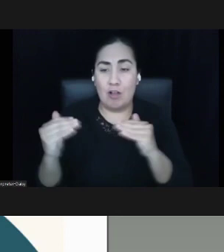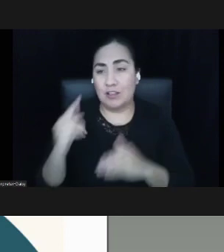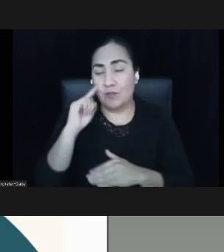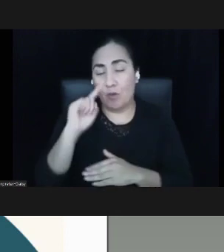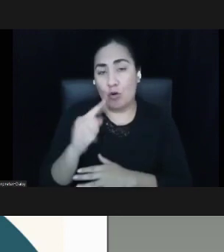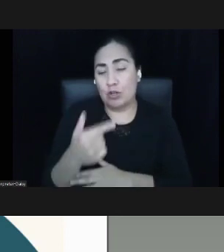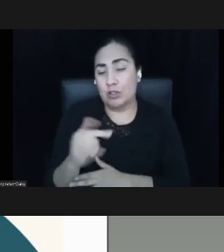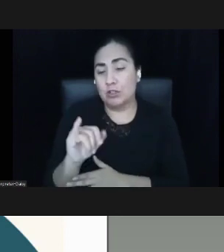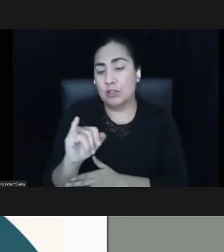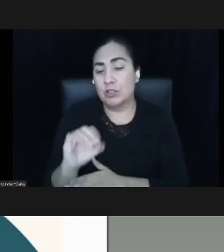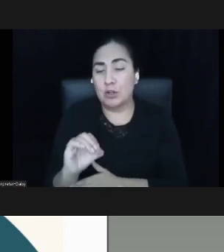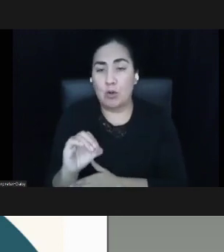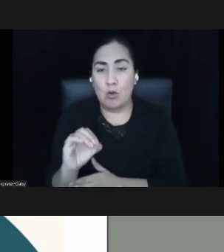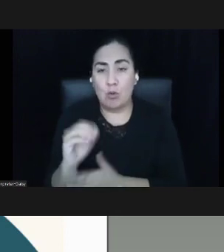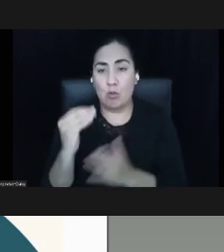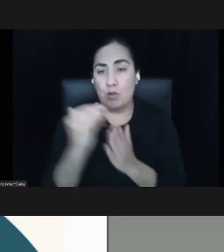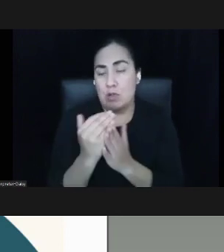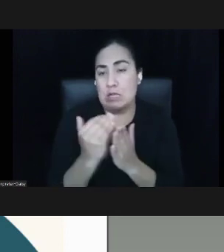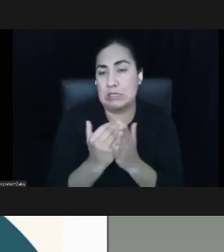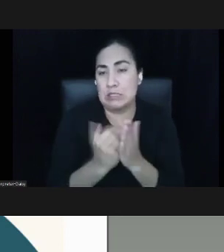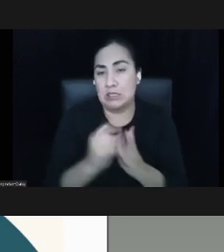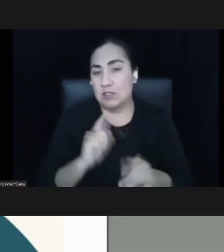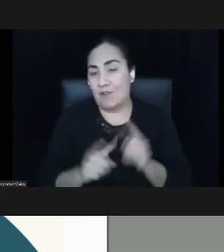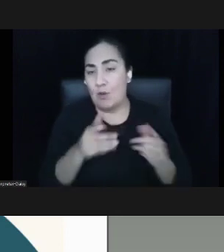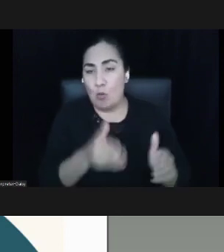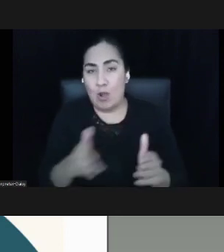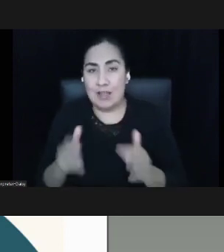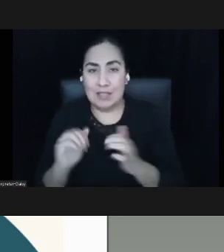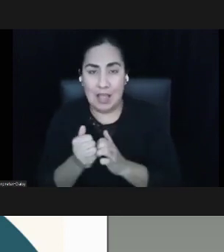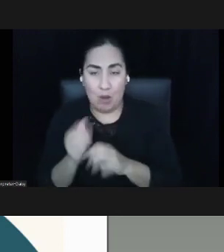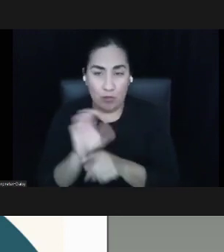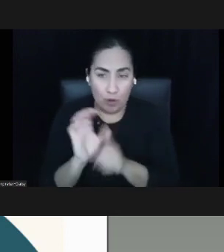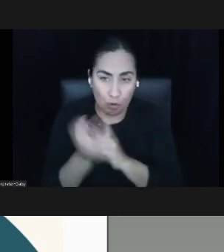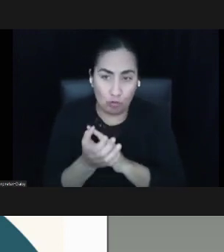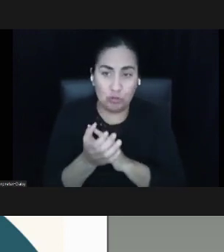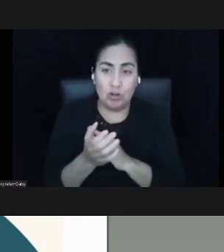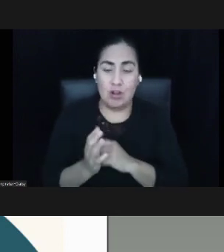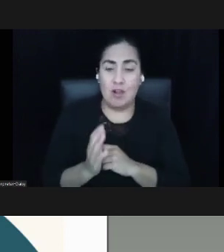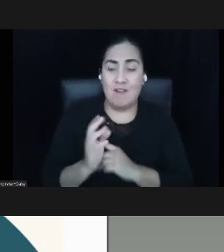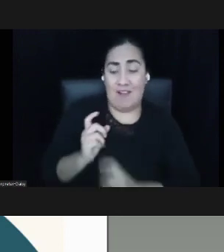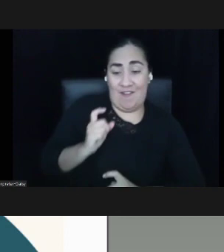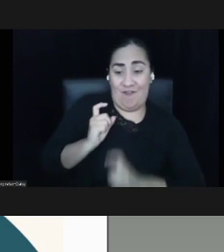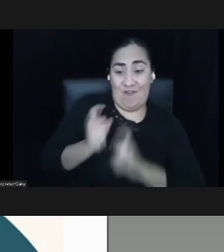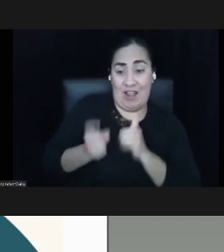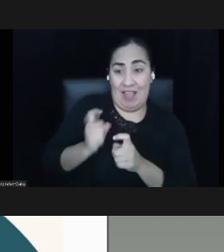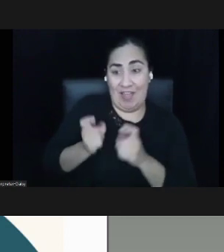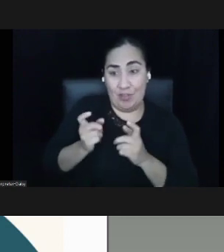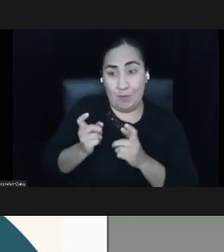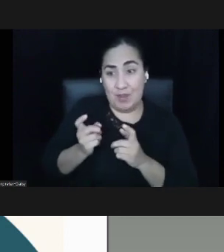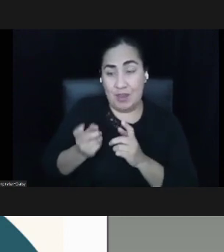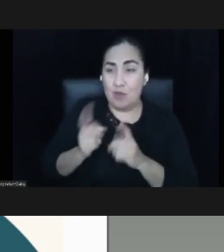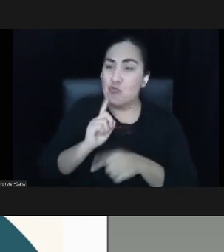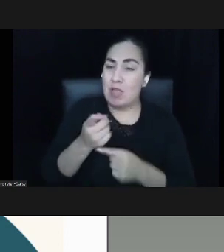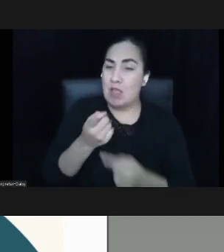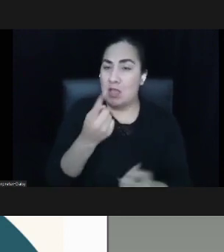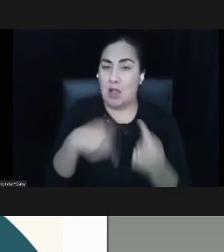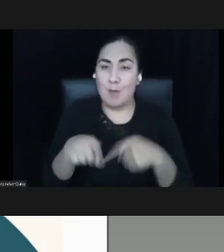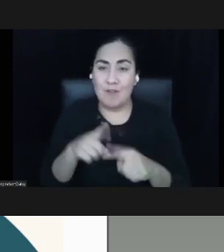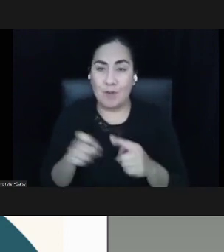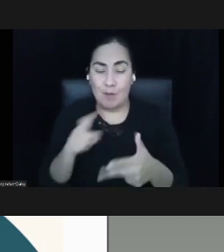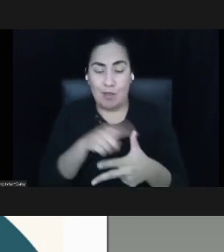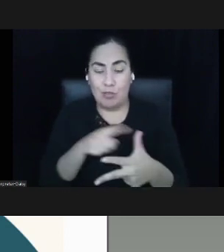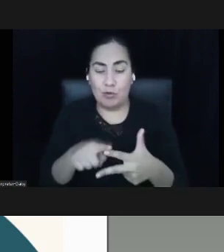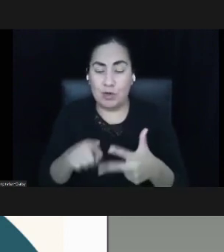lifted up the ways in which the culture of philanthropy then is really coming from three dominant